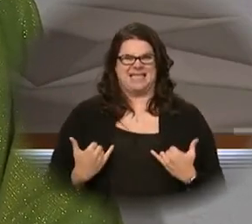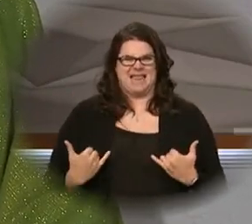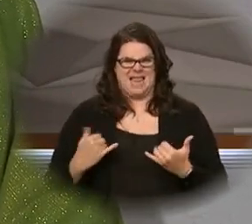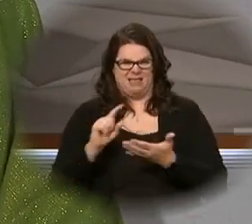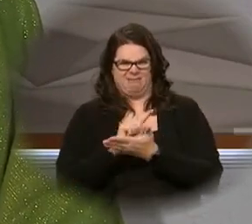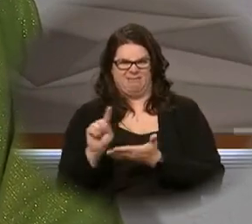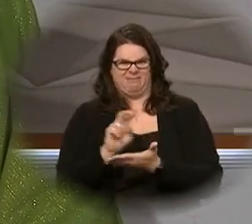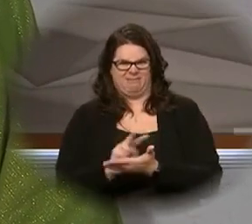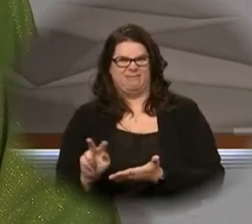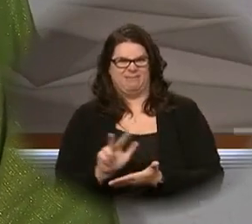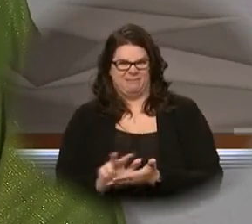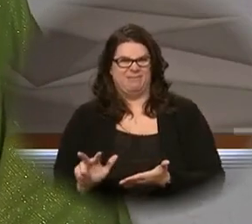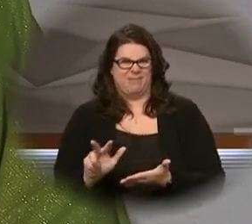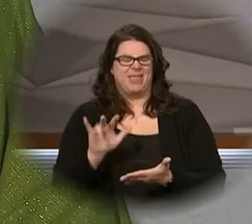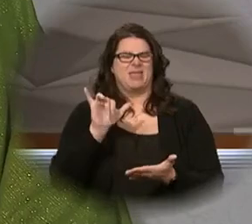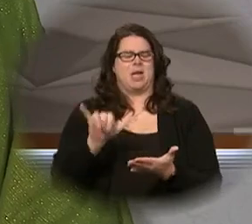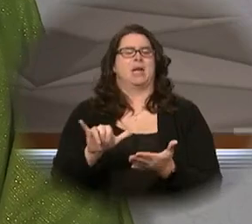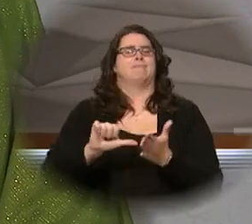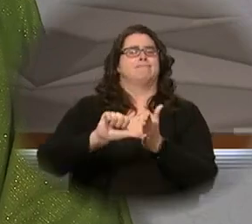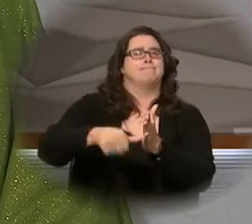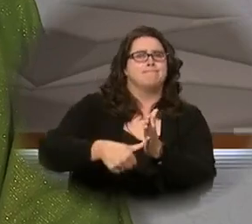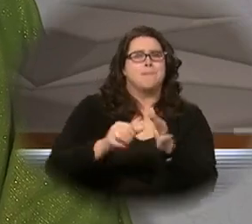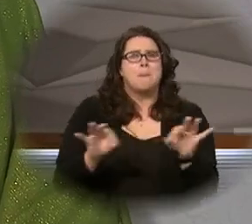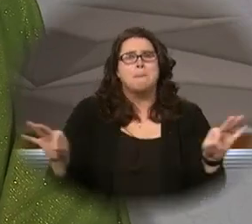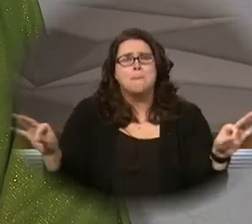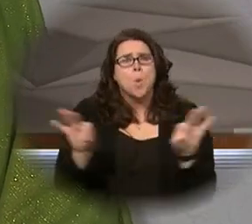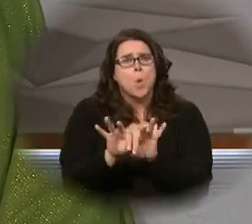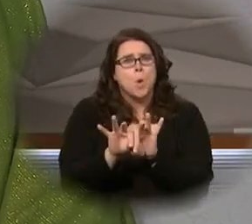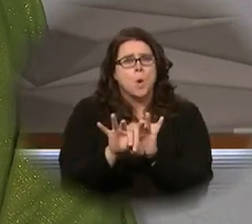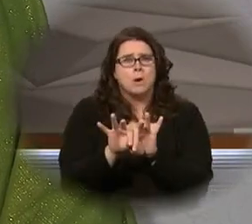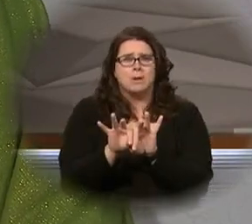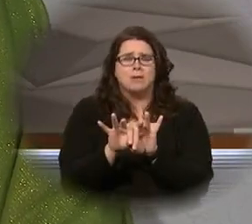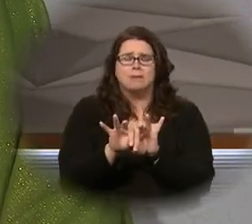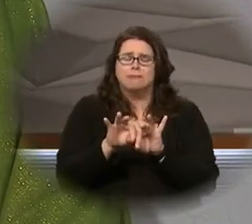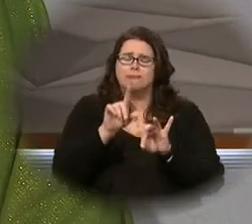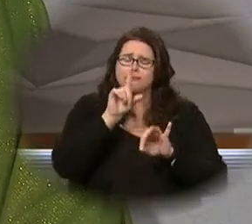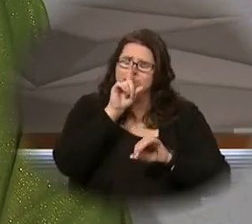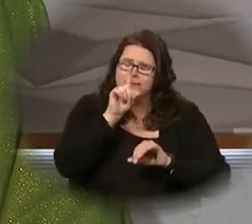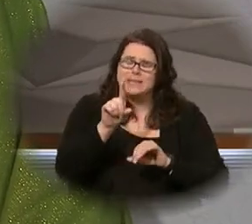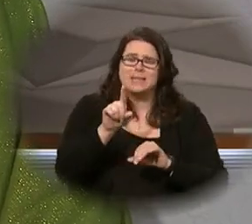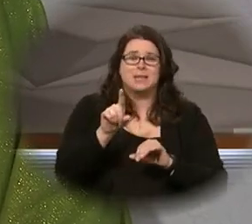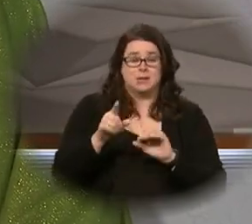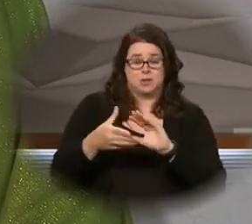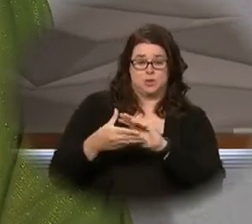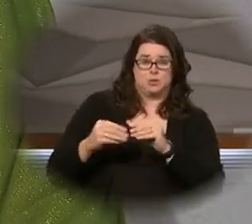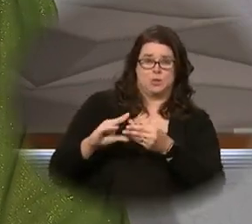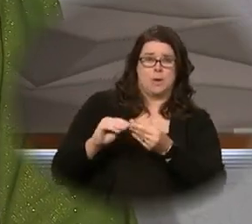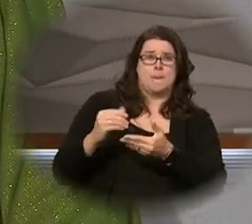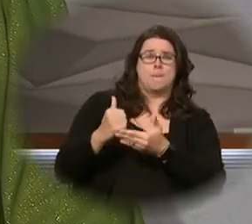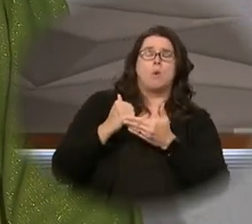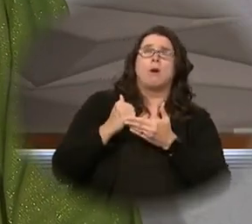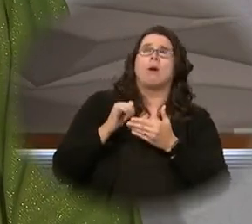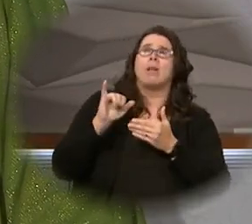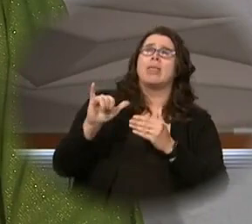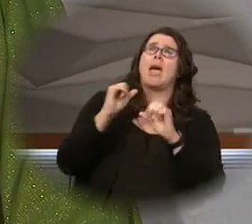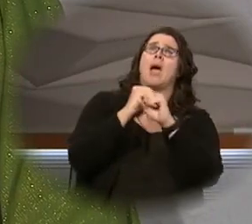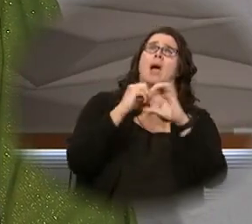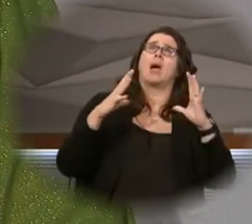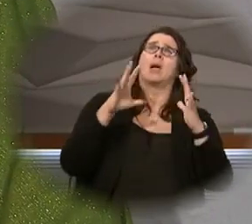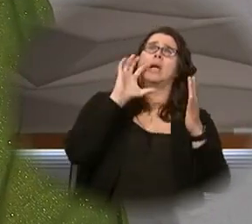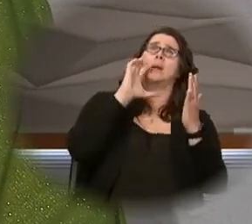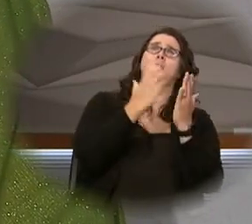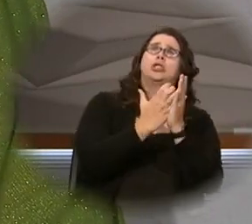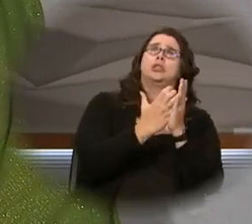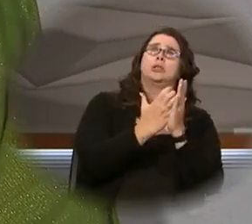time. And they affirm the importance, to affirm the real importance of the parables and helping us to grow in our